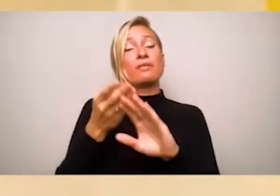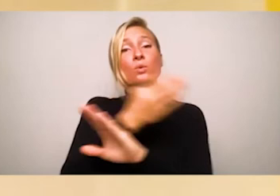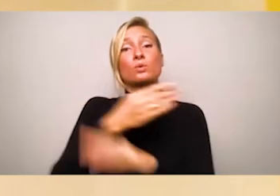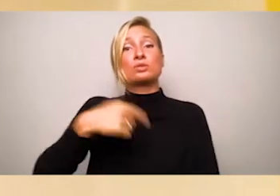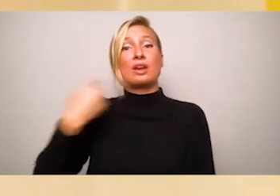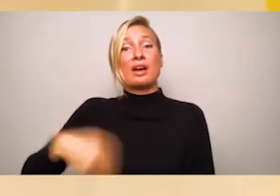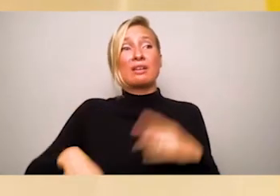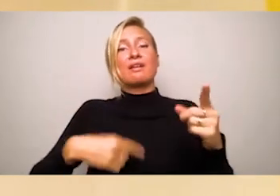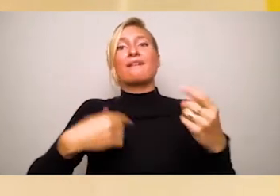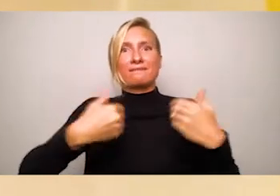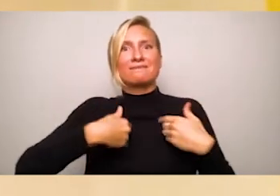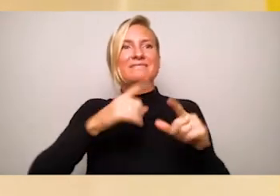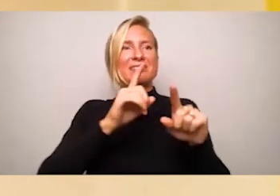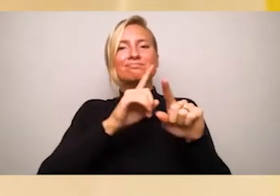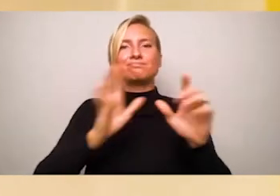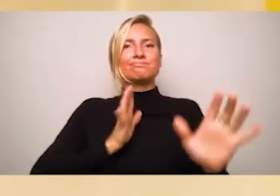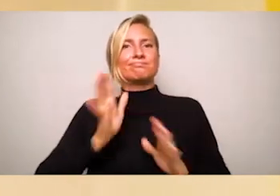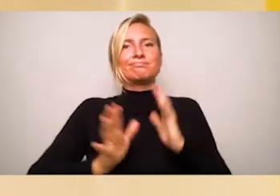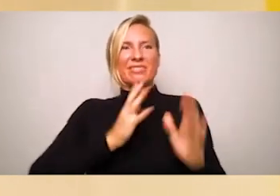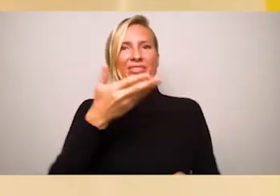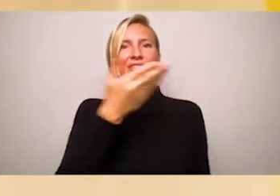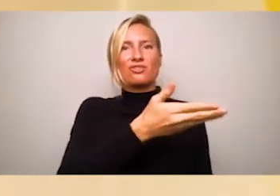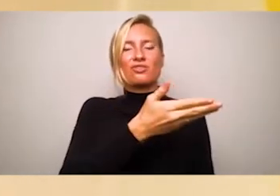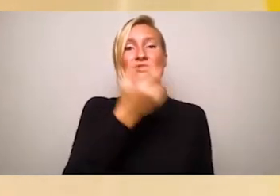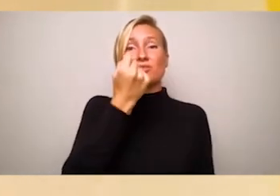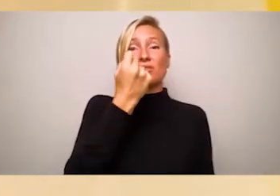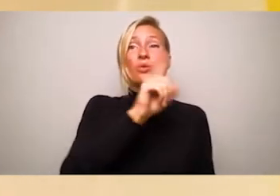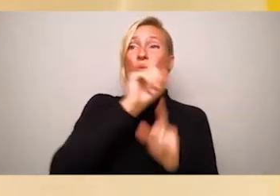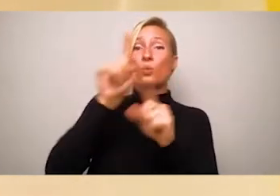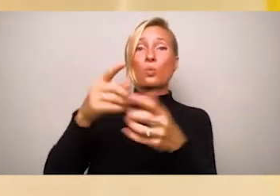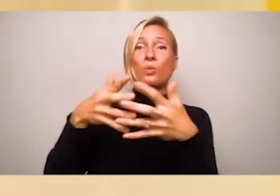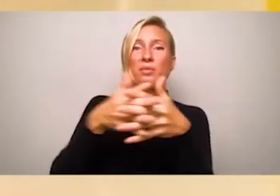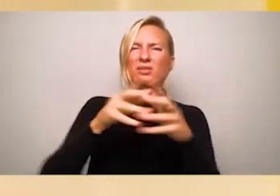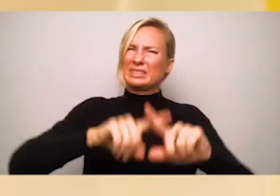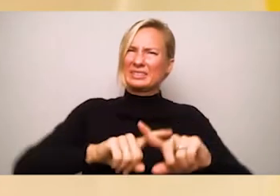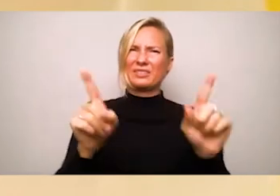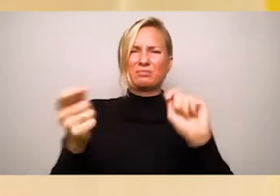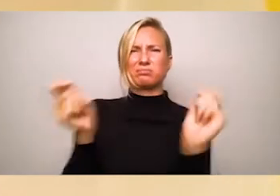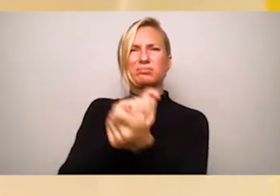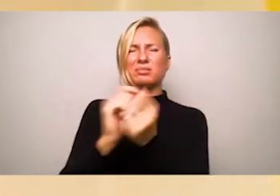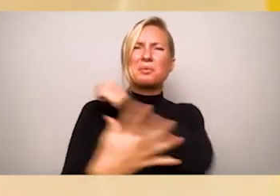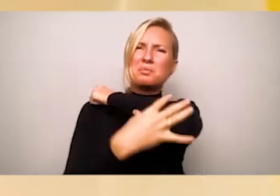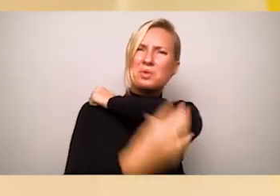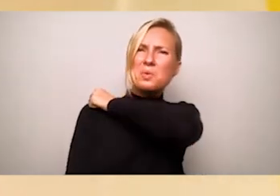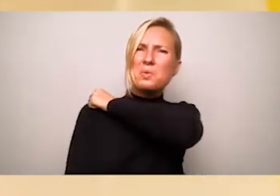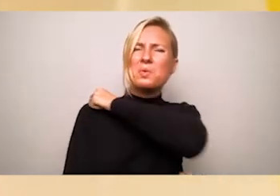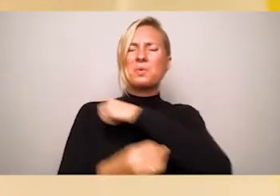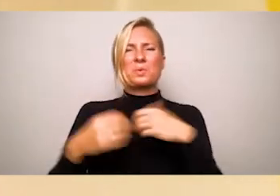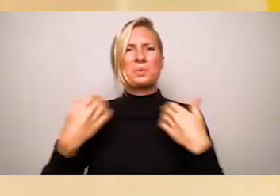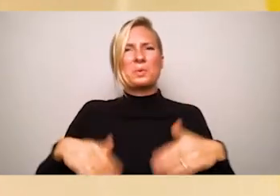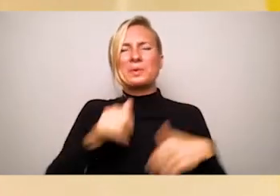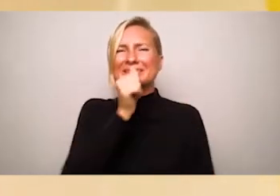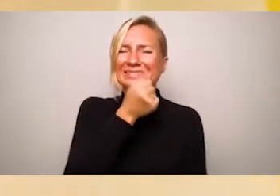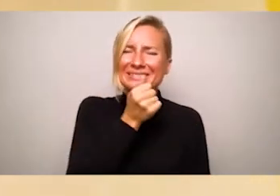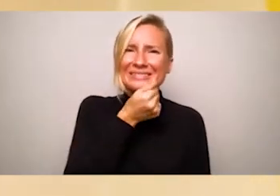parents on just $20 a week, attending school in the jaws of hunger every day. After school,